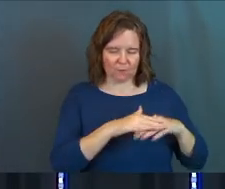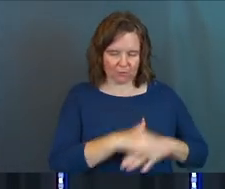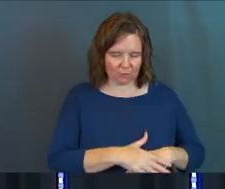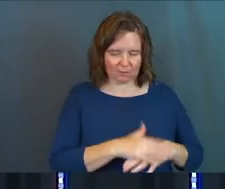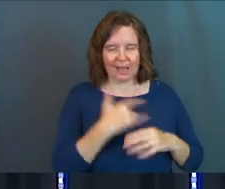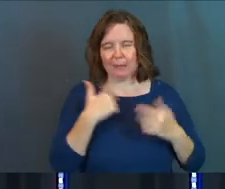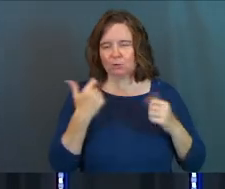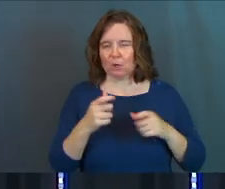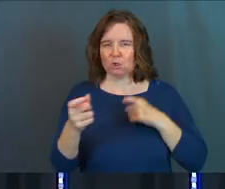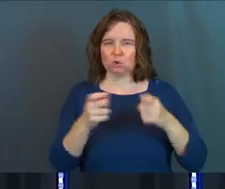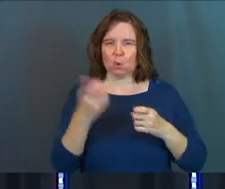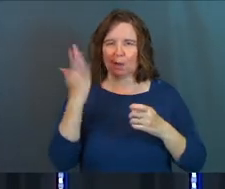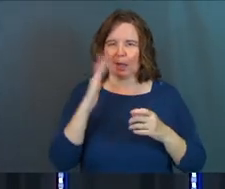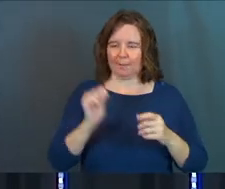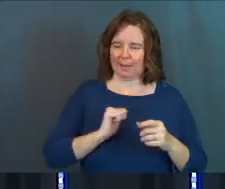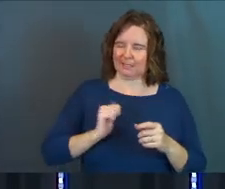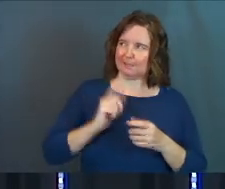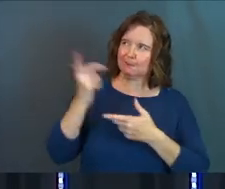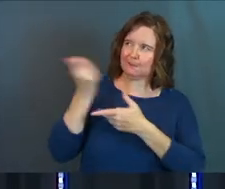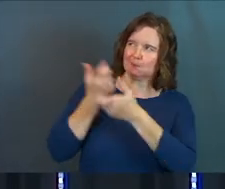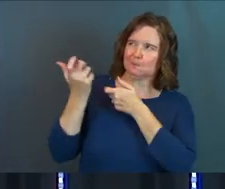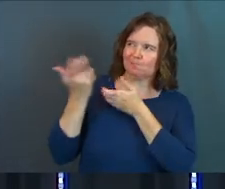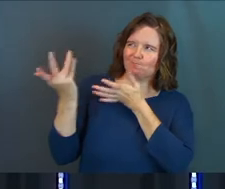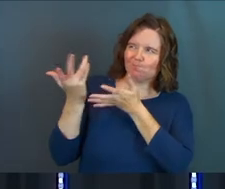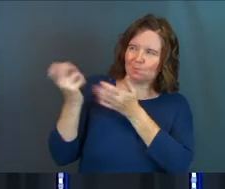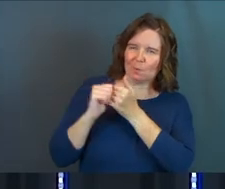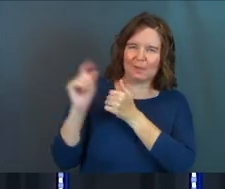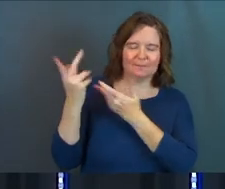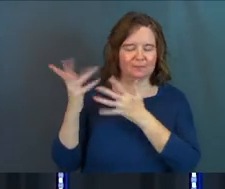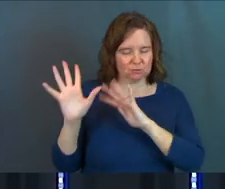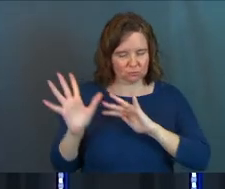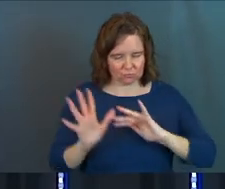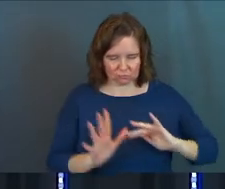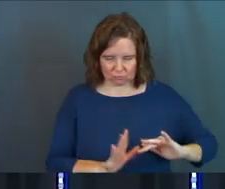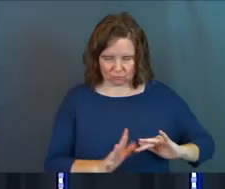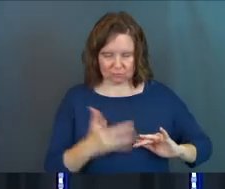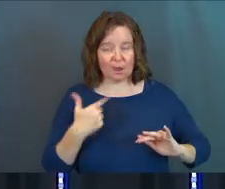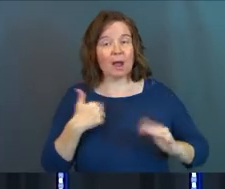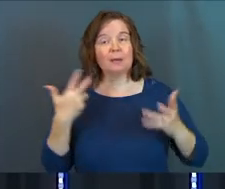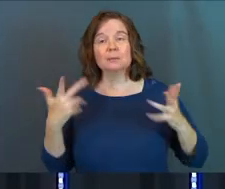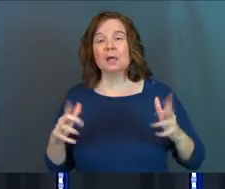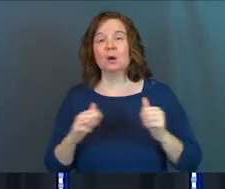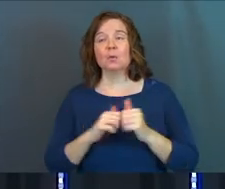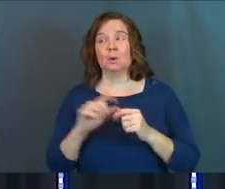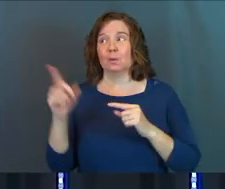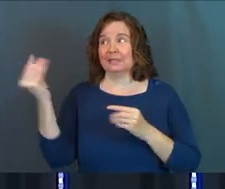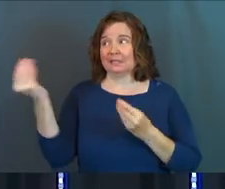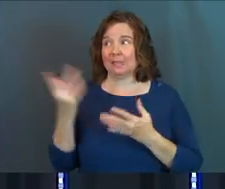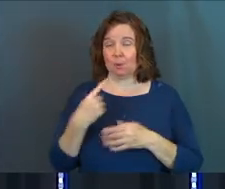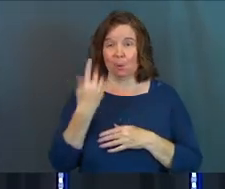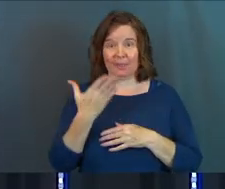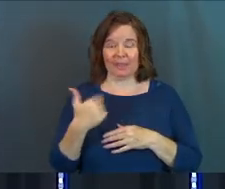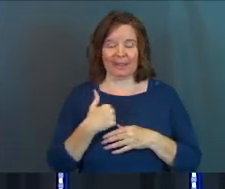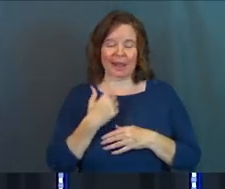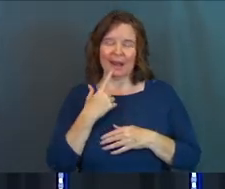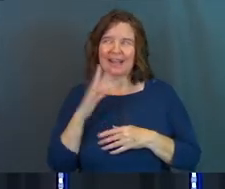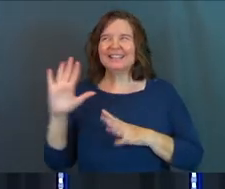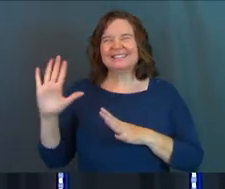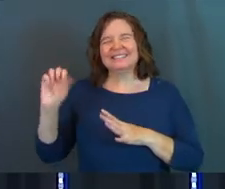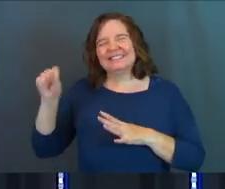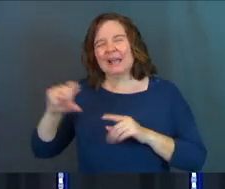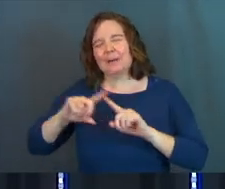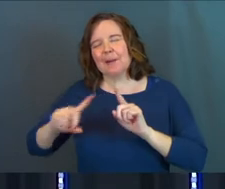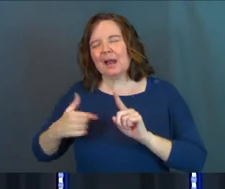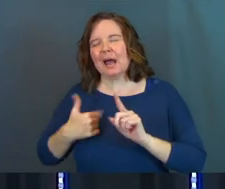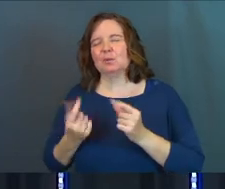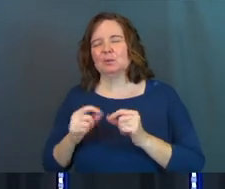I'm done with trying to control God and trying to bargain with him. I'm done with, when he tells me one thing, I sidestep it and